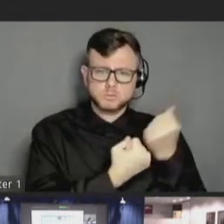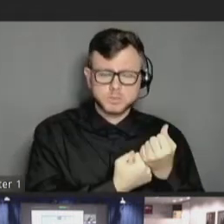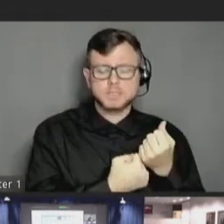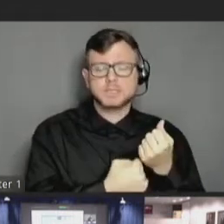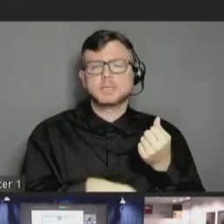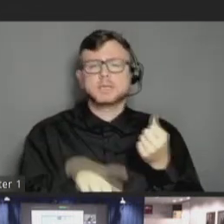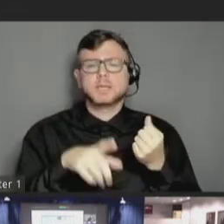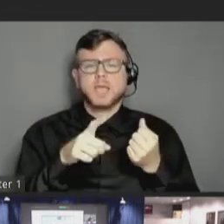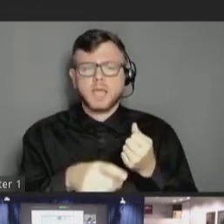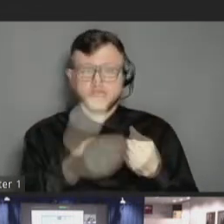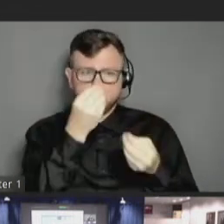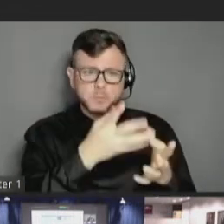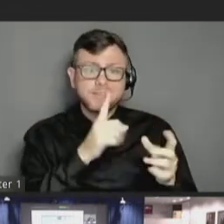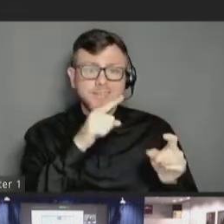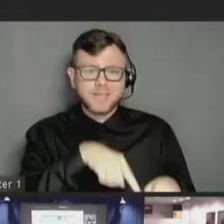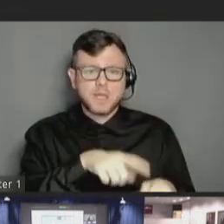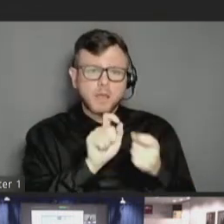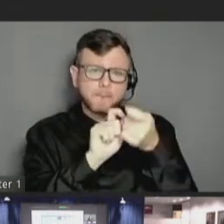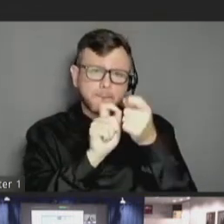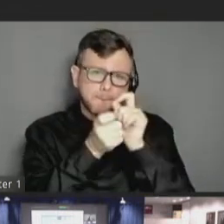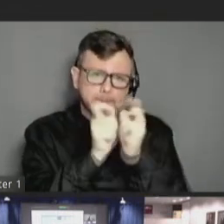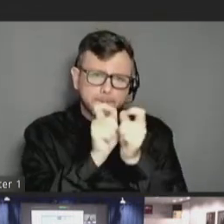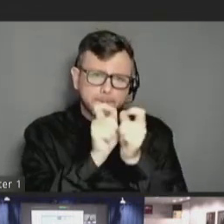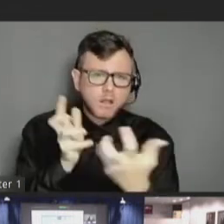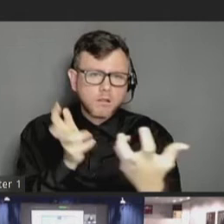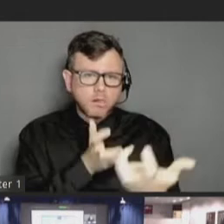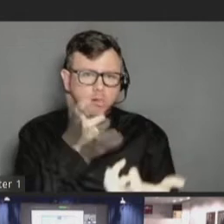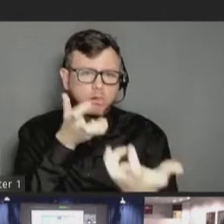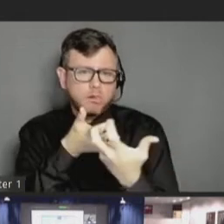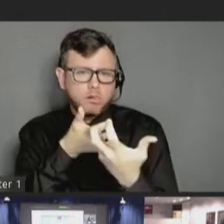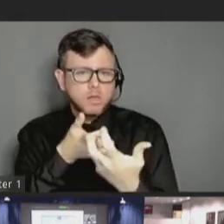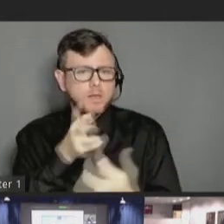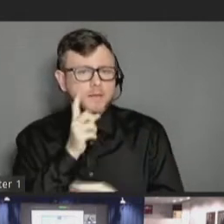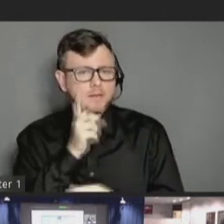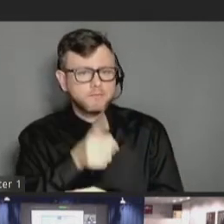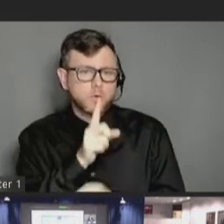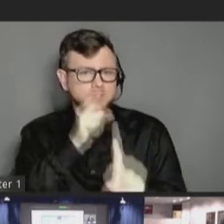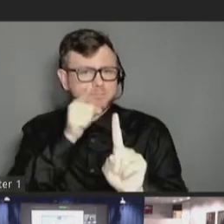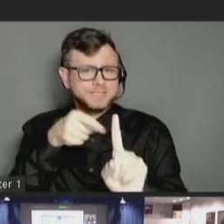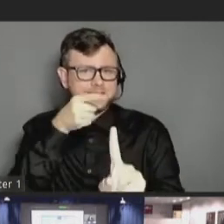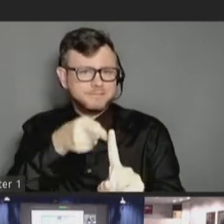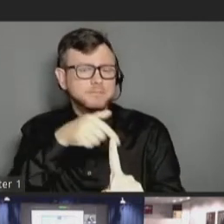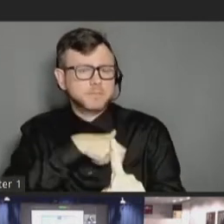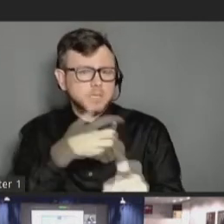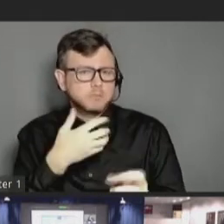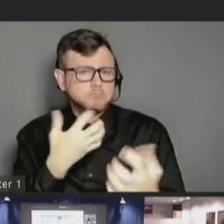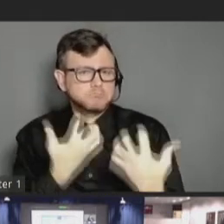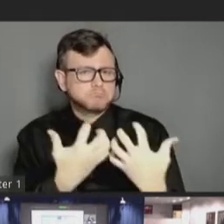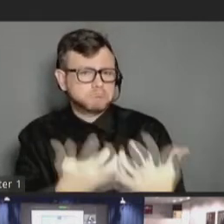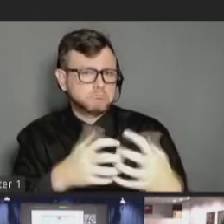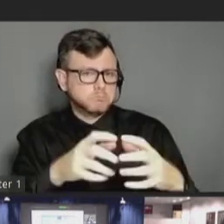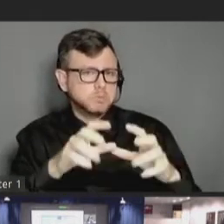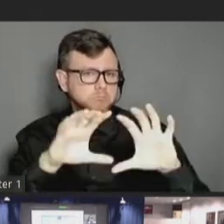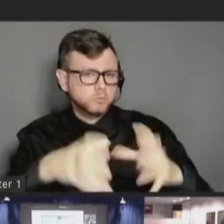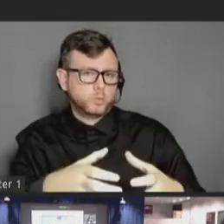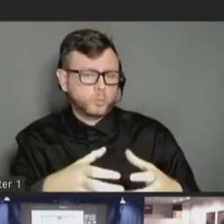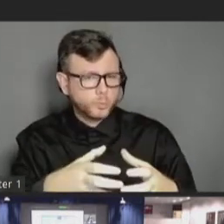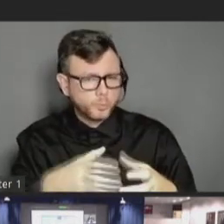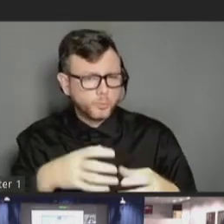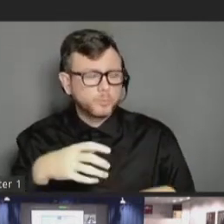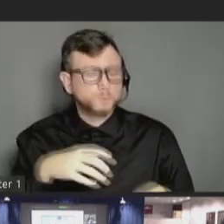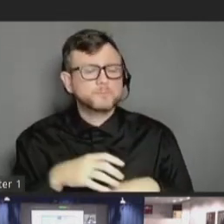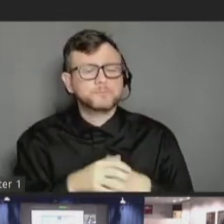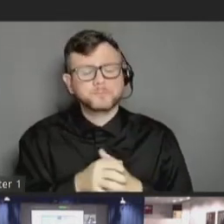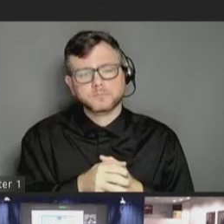they needed to tailor vaccine outreach to the particular population that they were working with. So, for